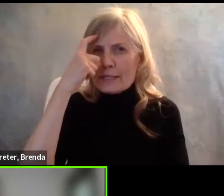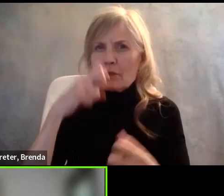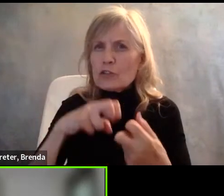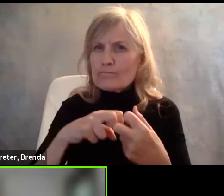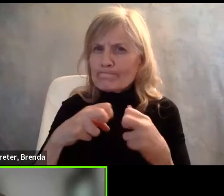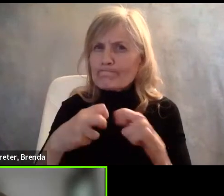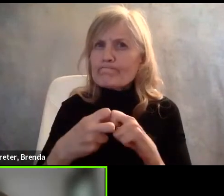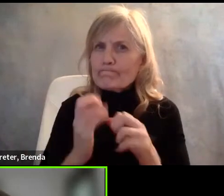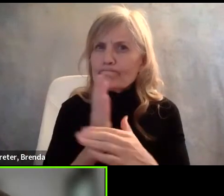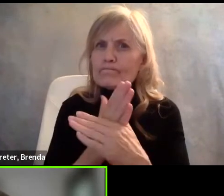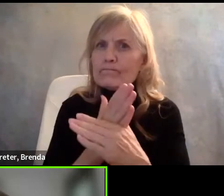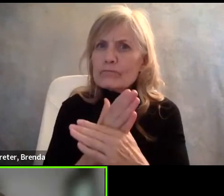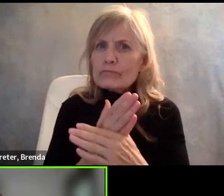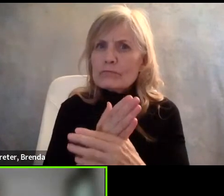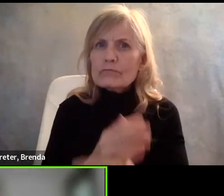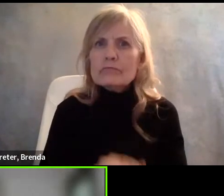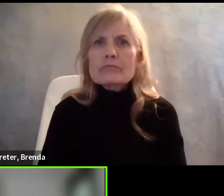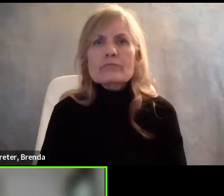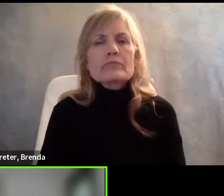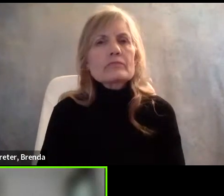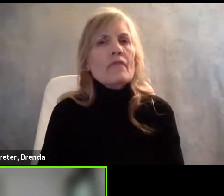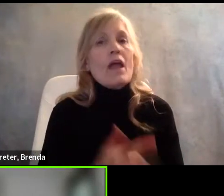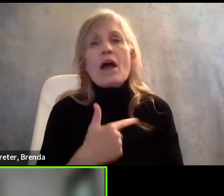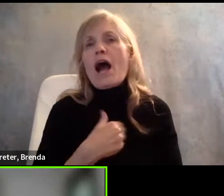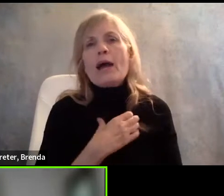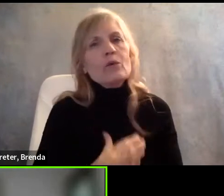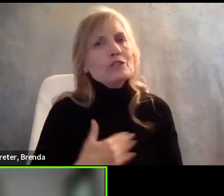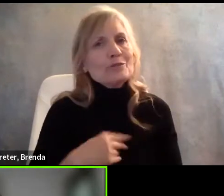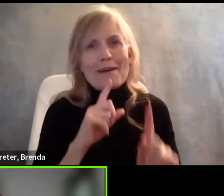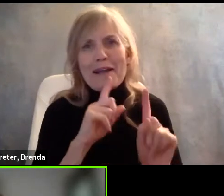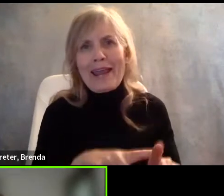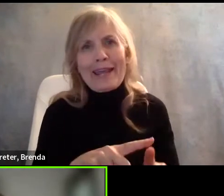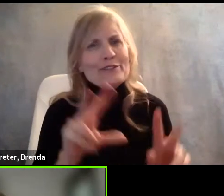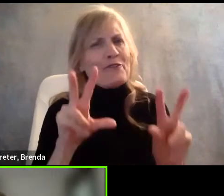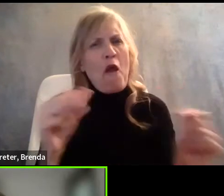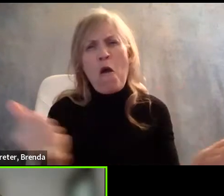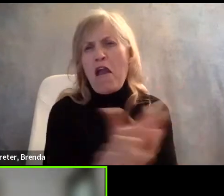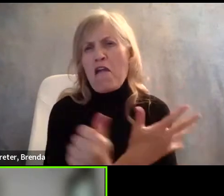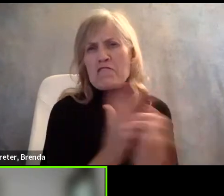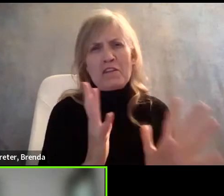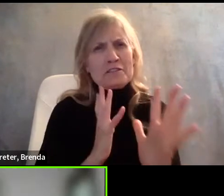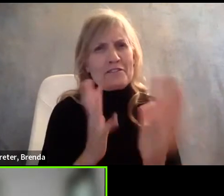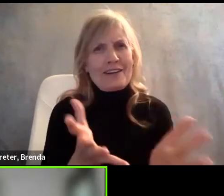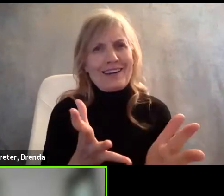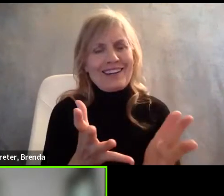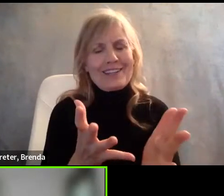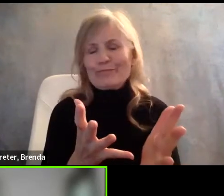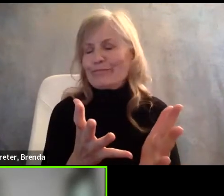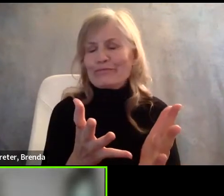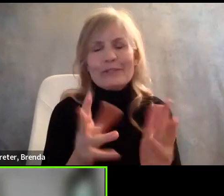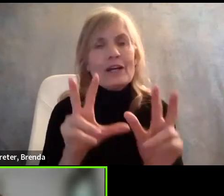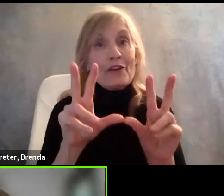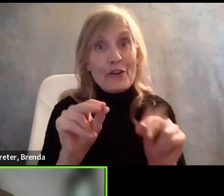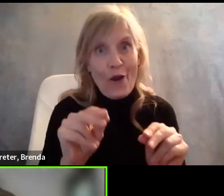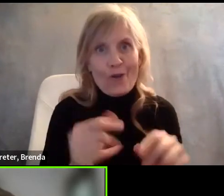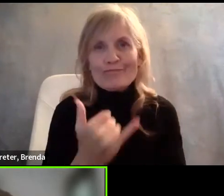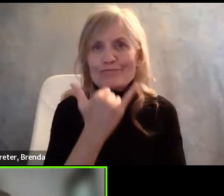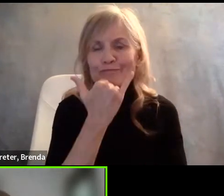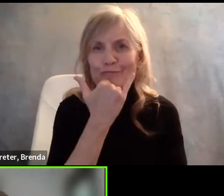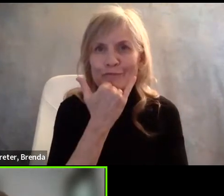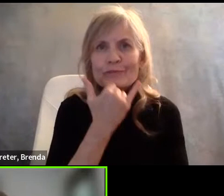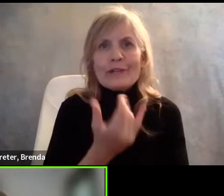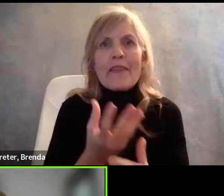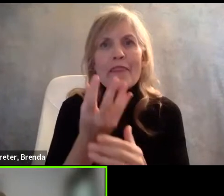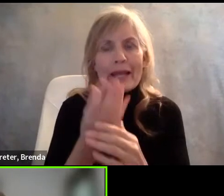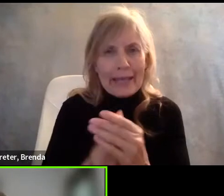having me. And my answer is, nah, we're all good. No problem. No, as you might expect, that a gap in work history for people